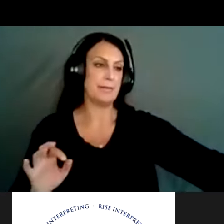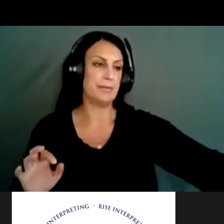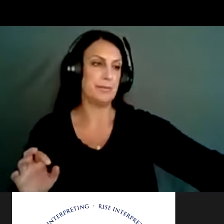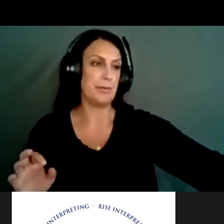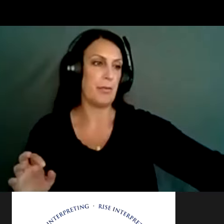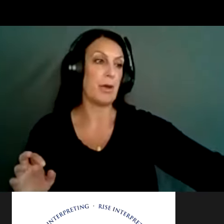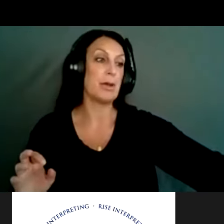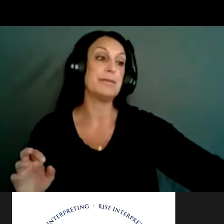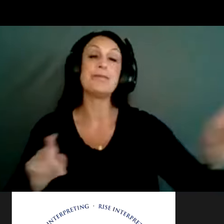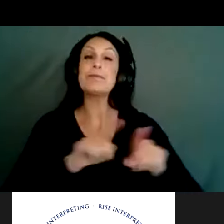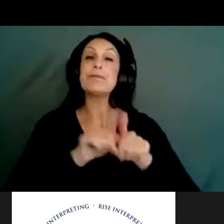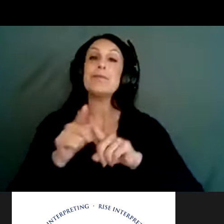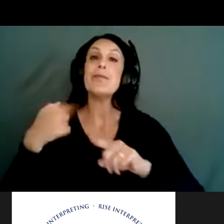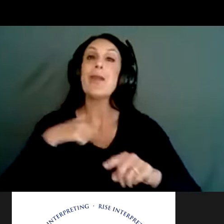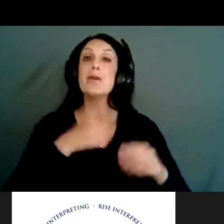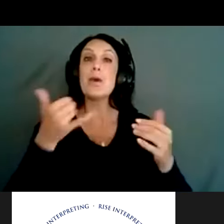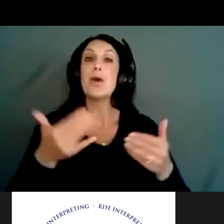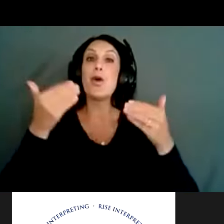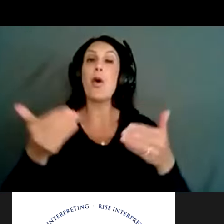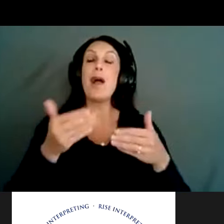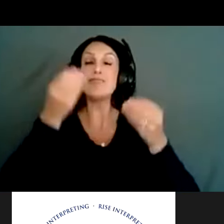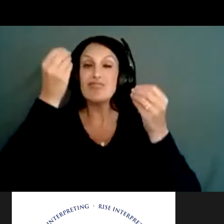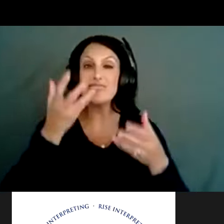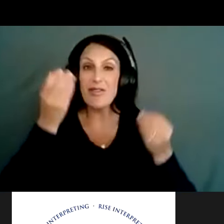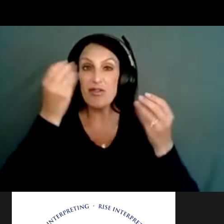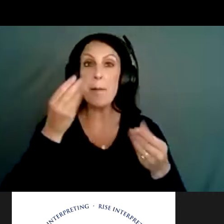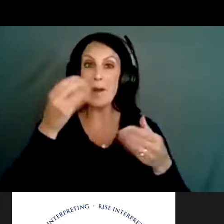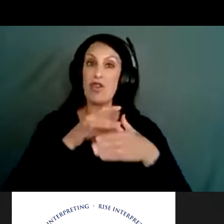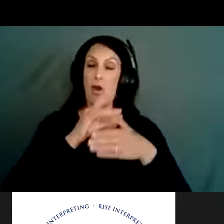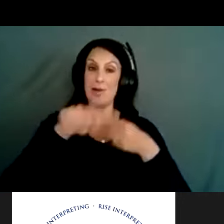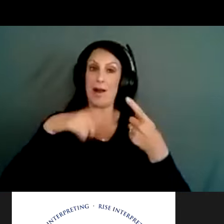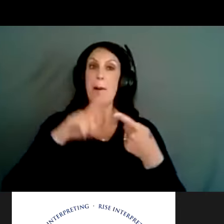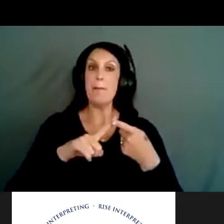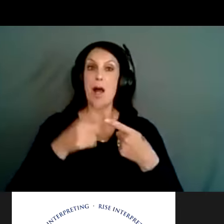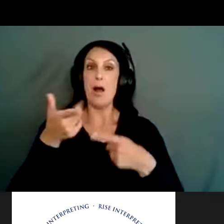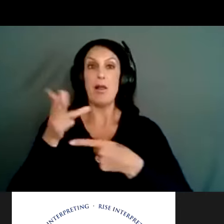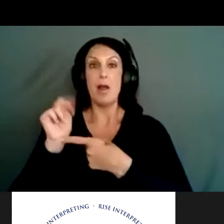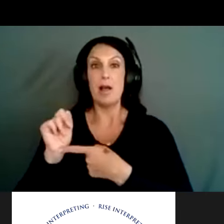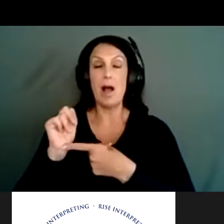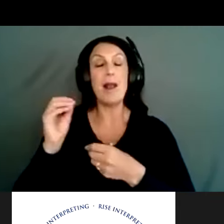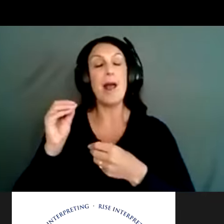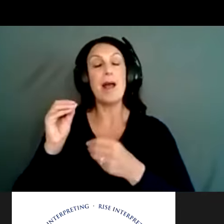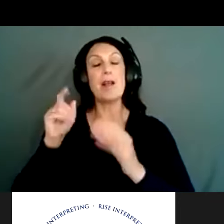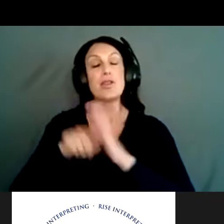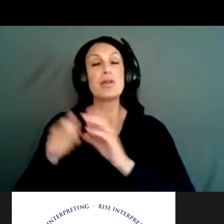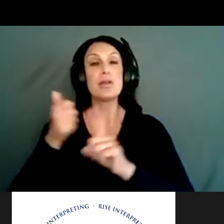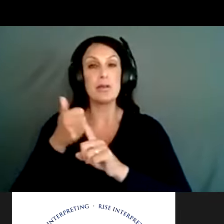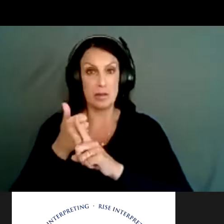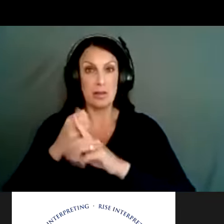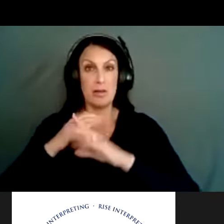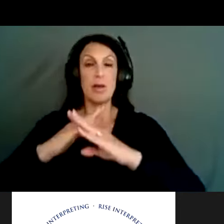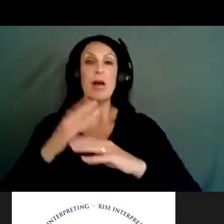All right. As we're jumping into the content around firearms suicide prevention, I wanted to share with you that fortunately, a couple of years ago,